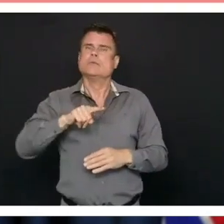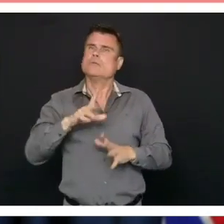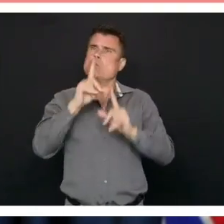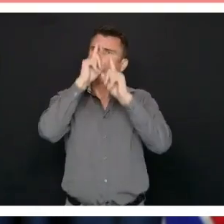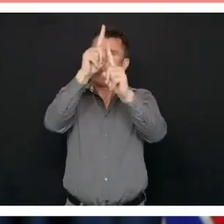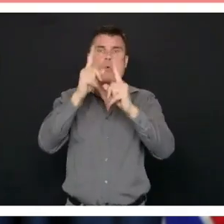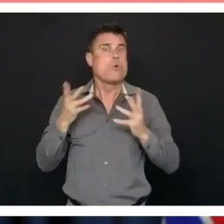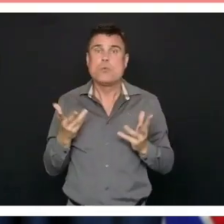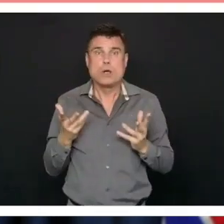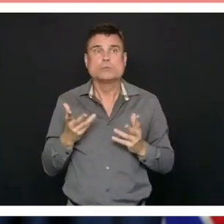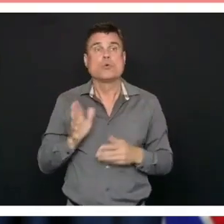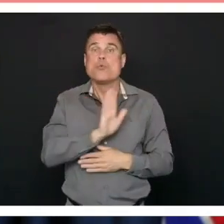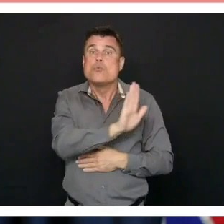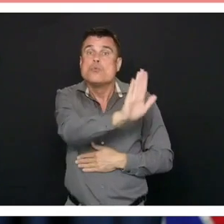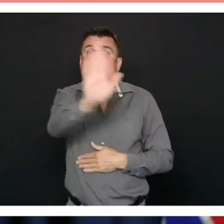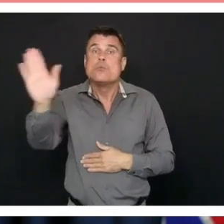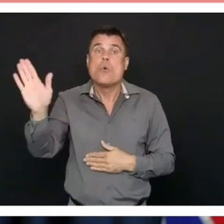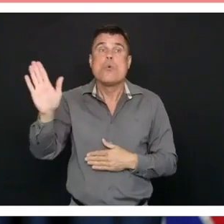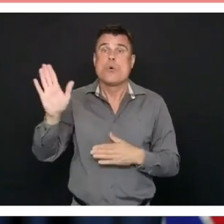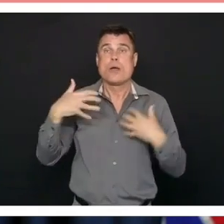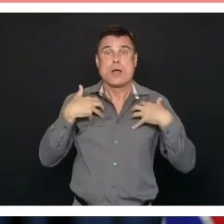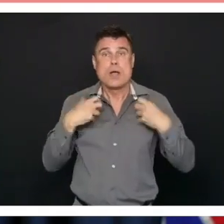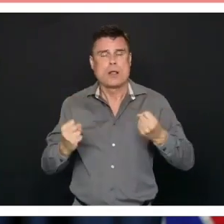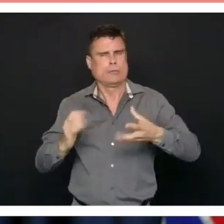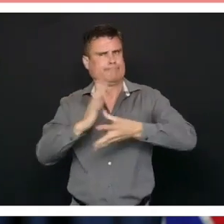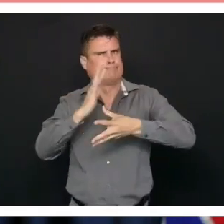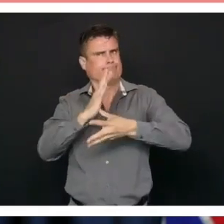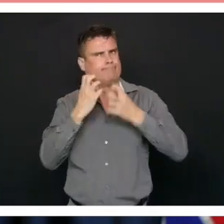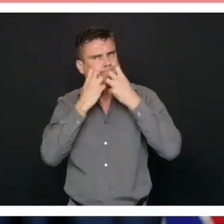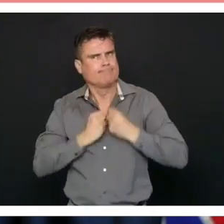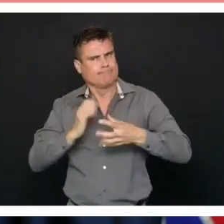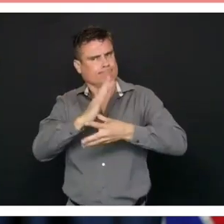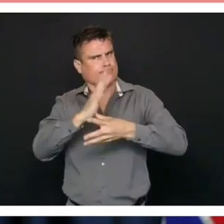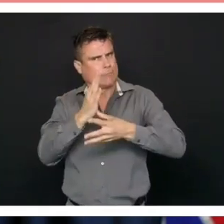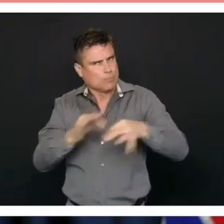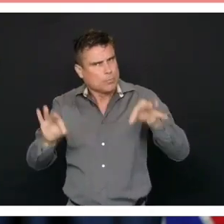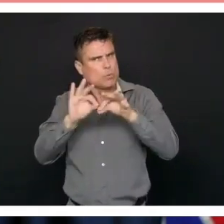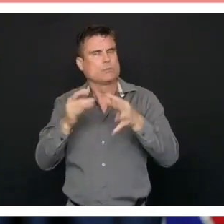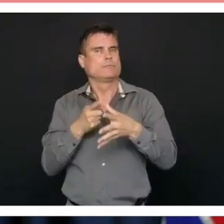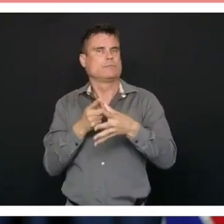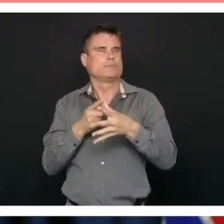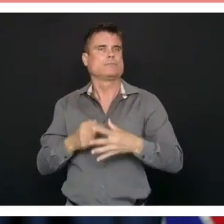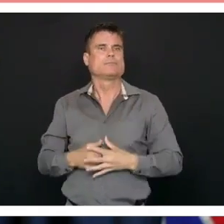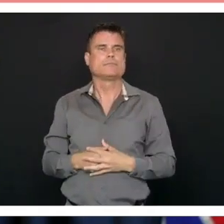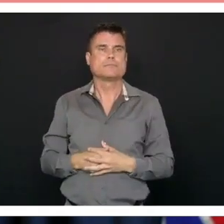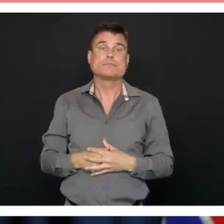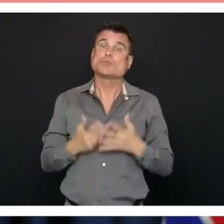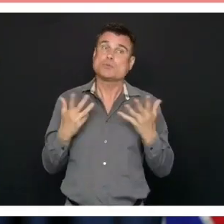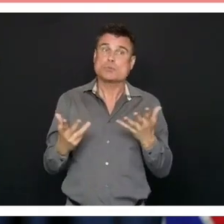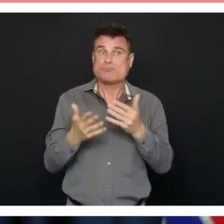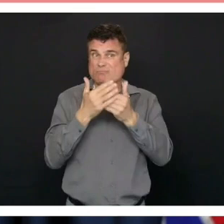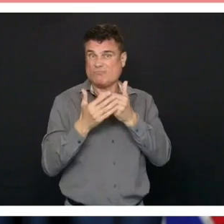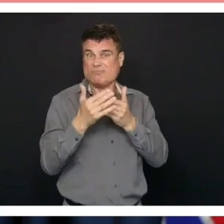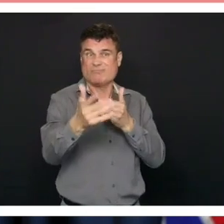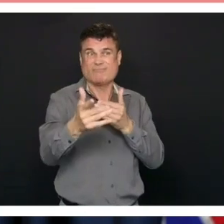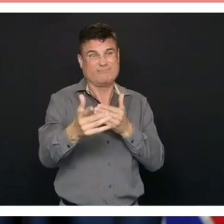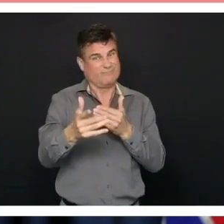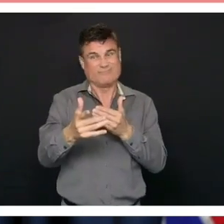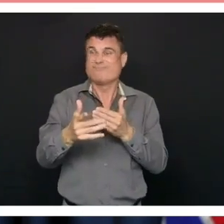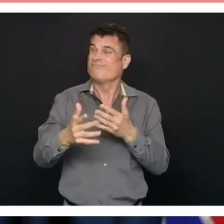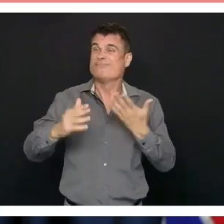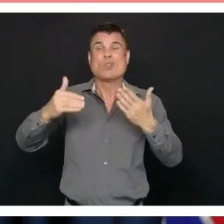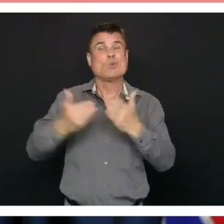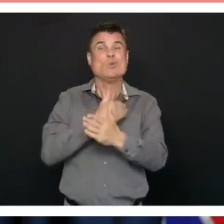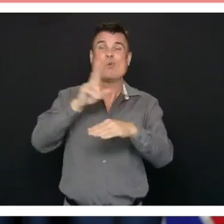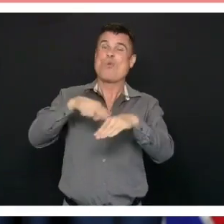mind and that the health of British Columbians is our preoccupation. As we enter this new normal, we're going to continue to be